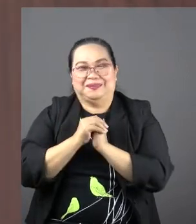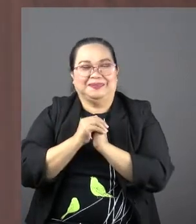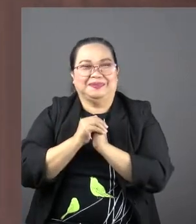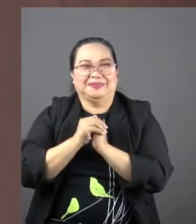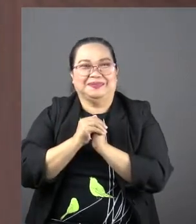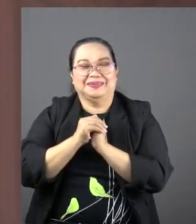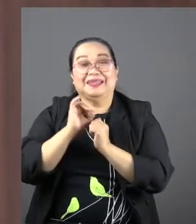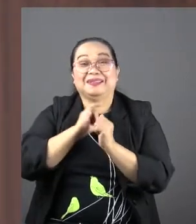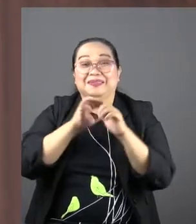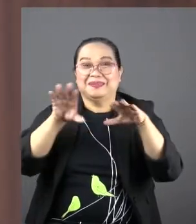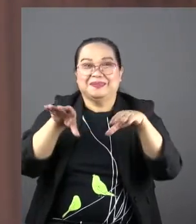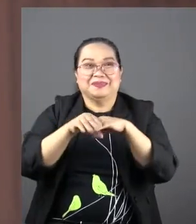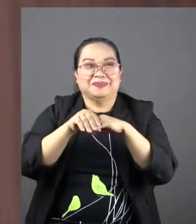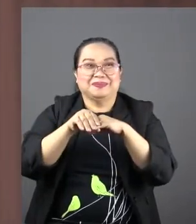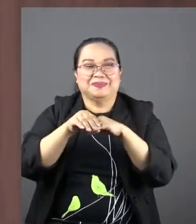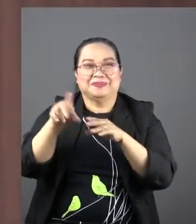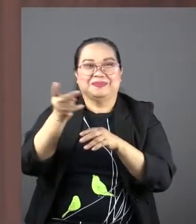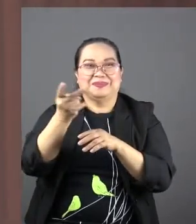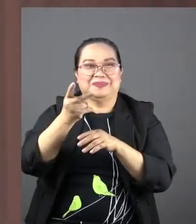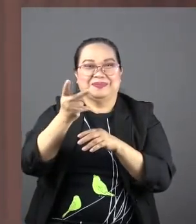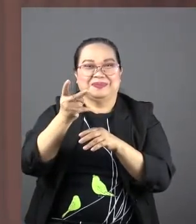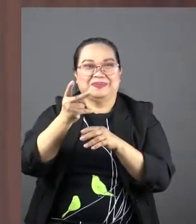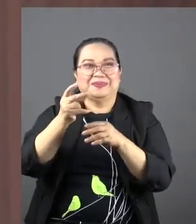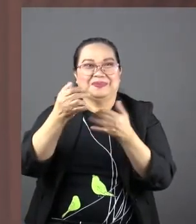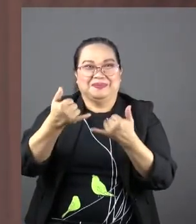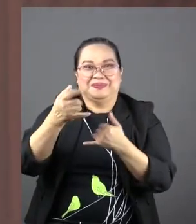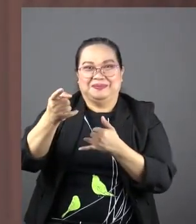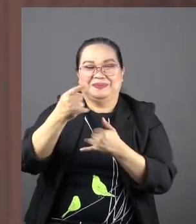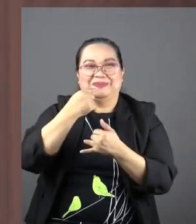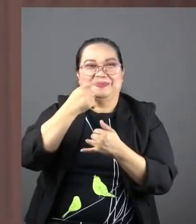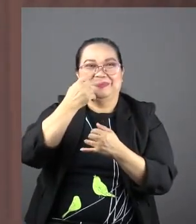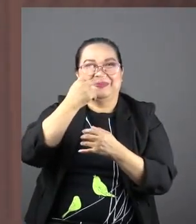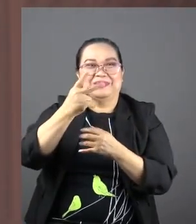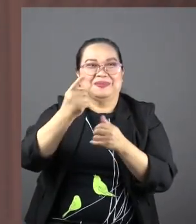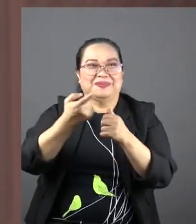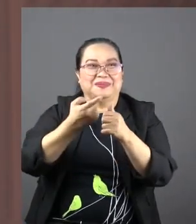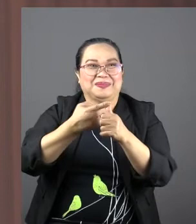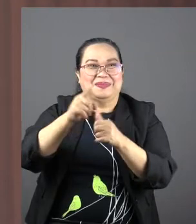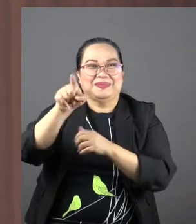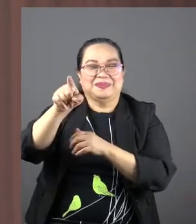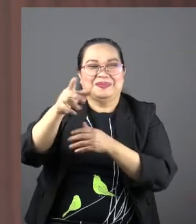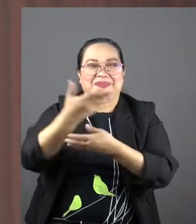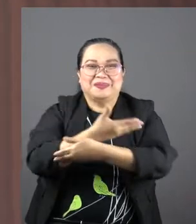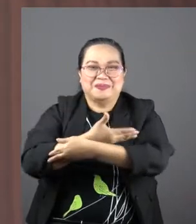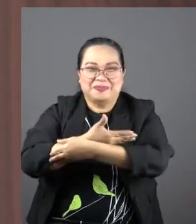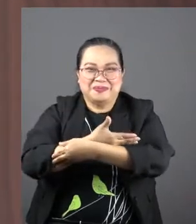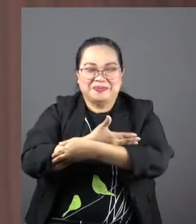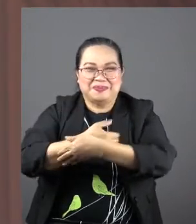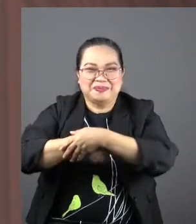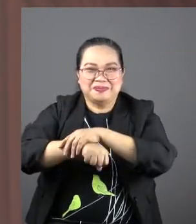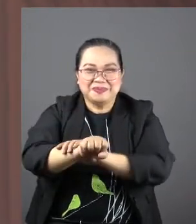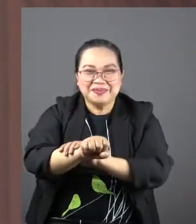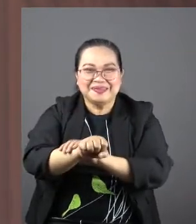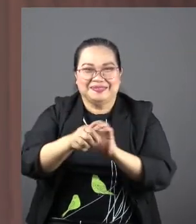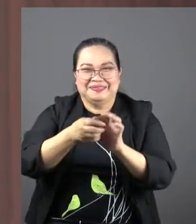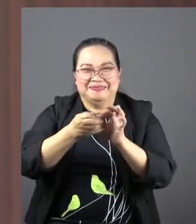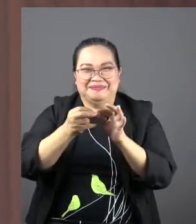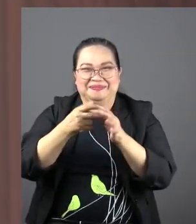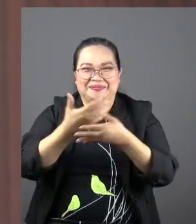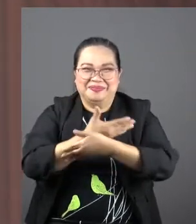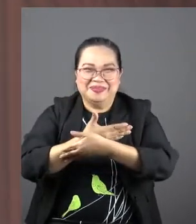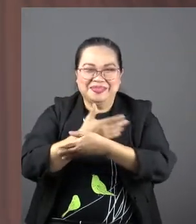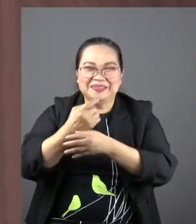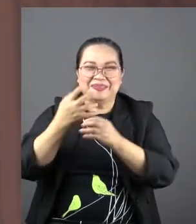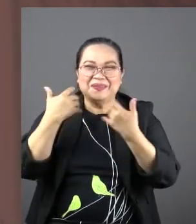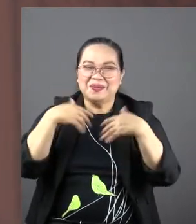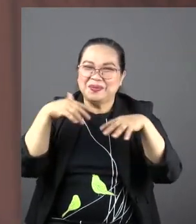I did the wedding of this couple. And I saw for the first time back there, the baby, the precious gift of love to this couple.